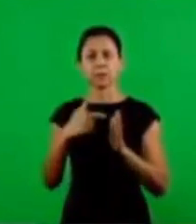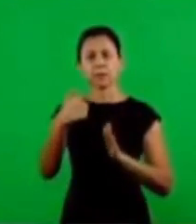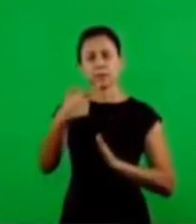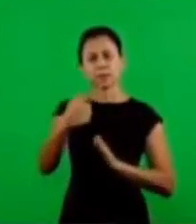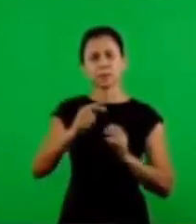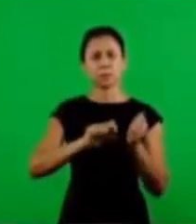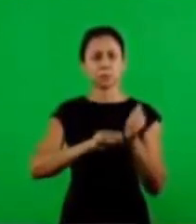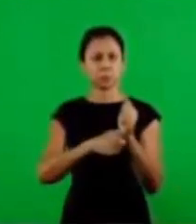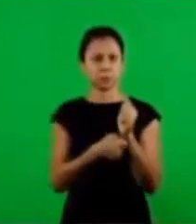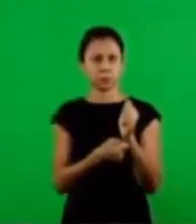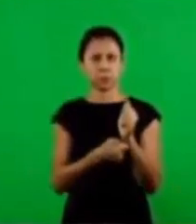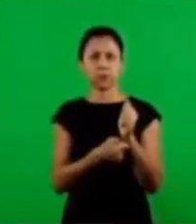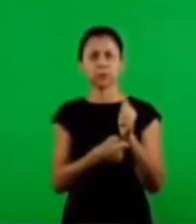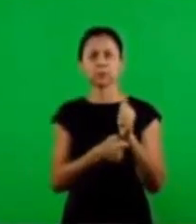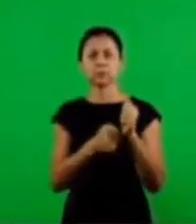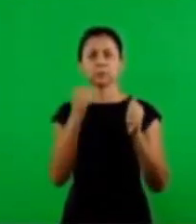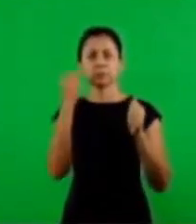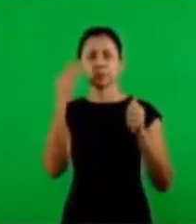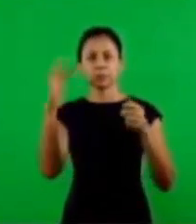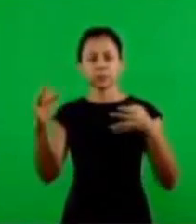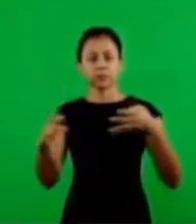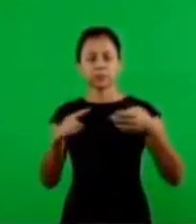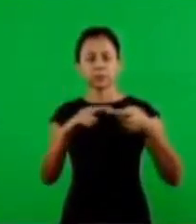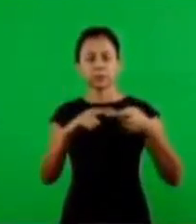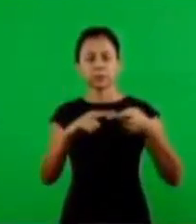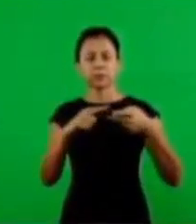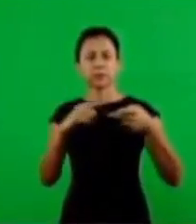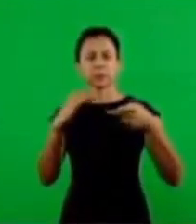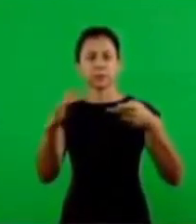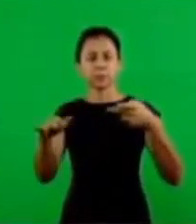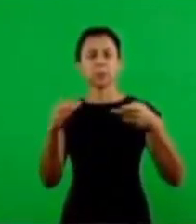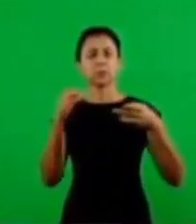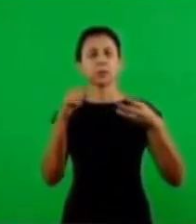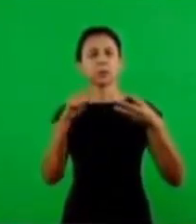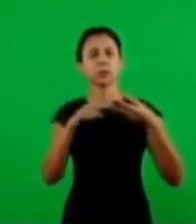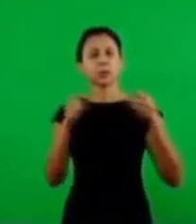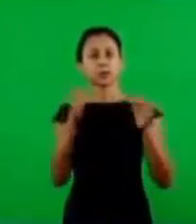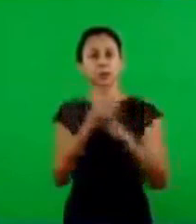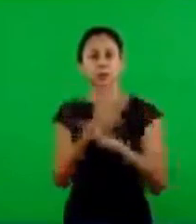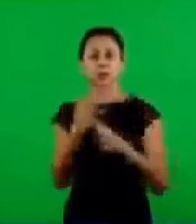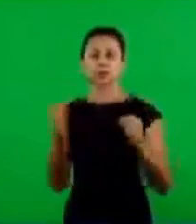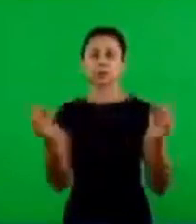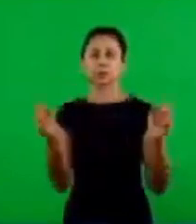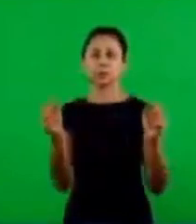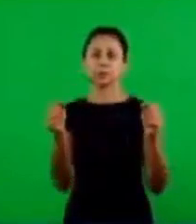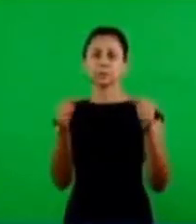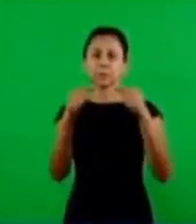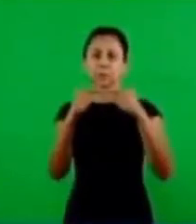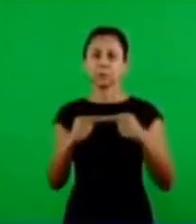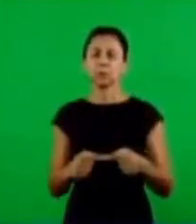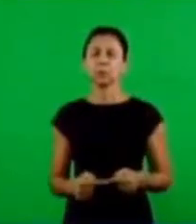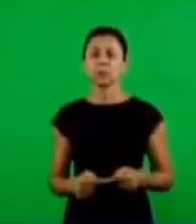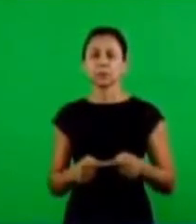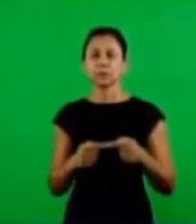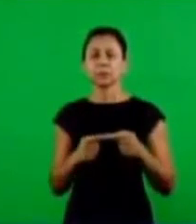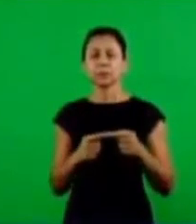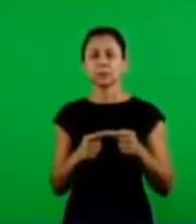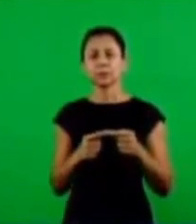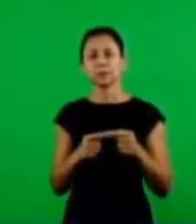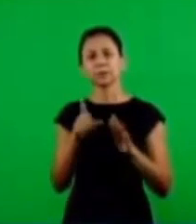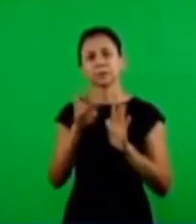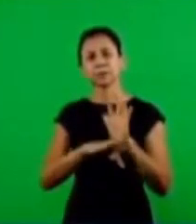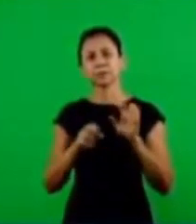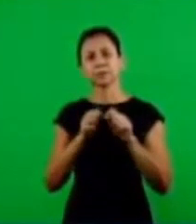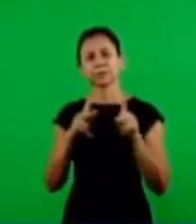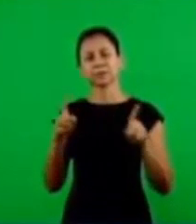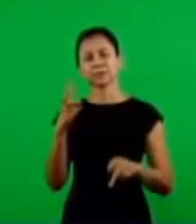ministry fear and glory associated to the expressions mentioned so we are going to have three